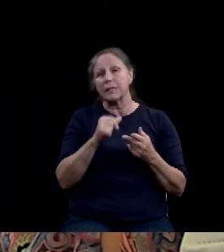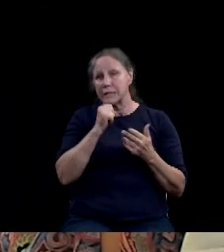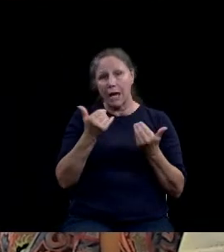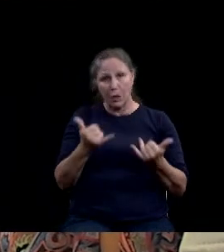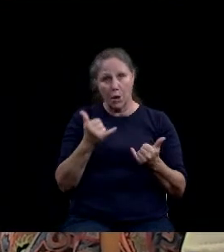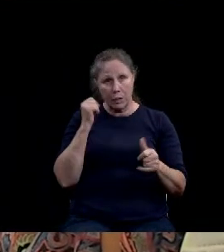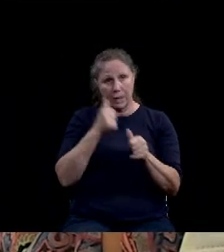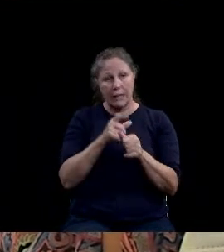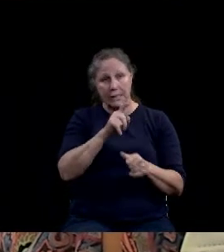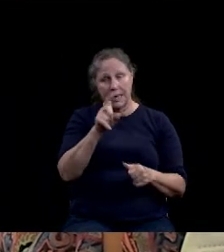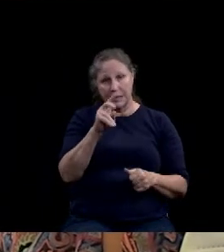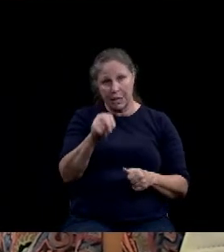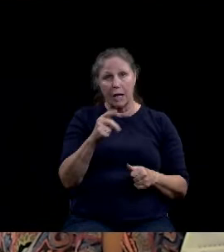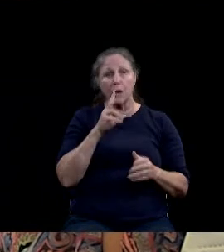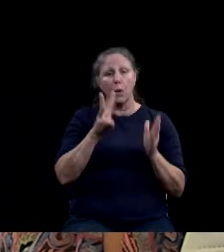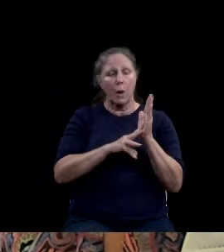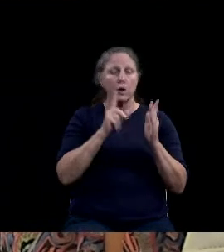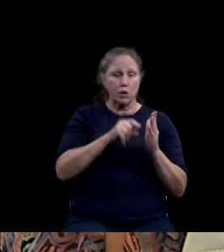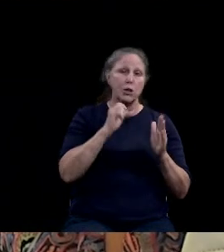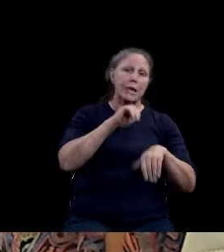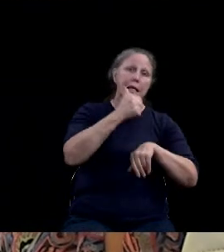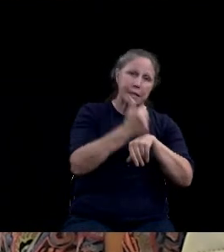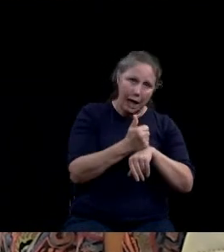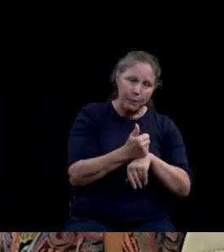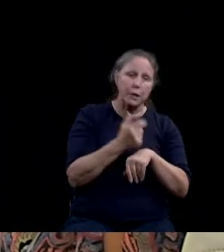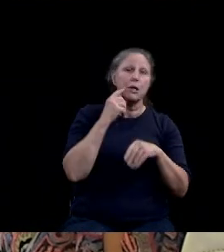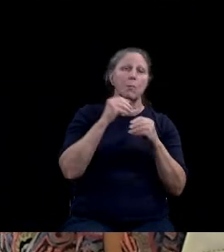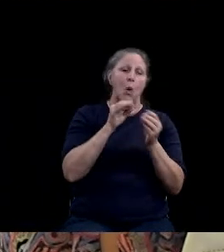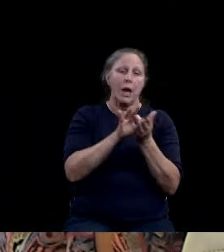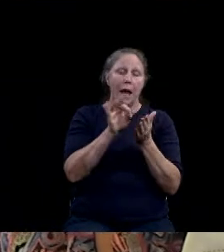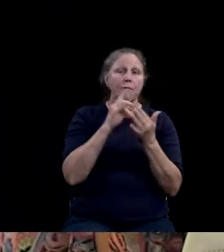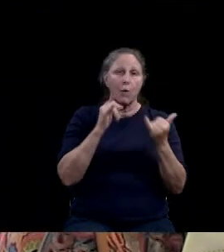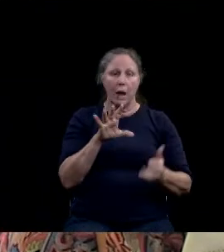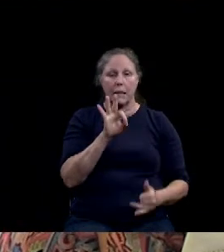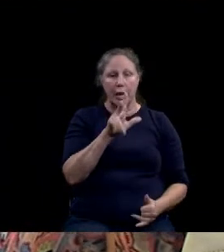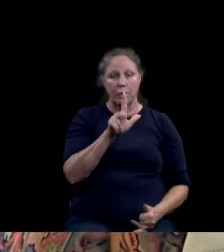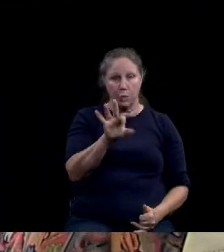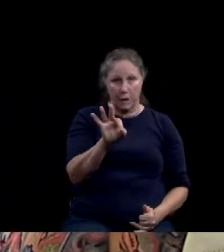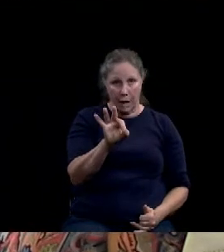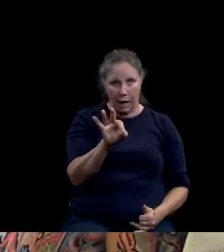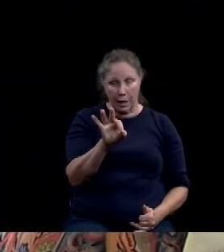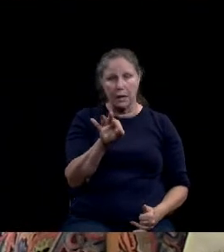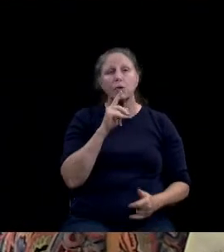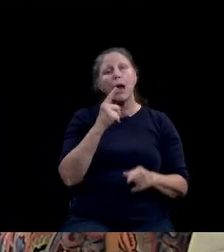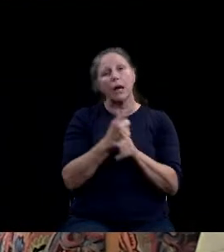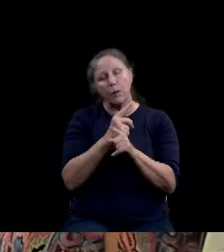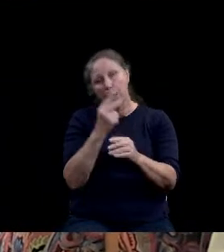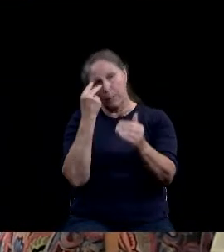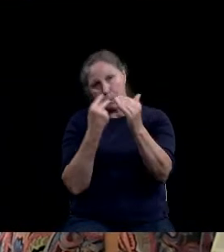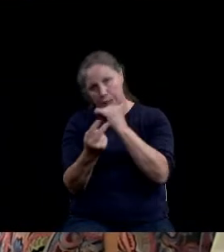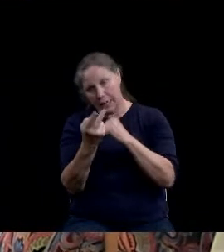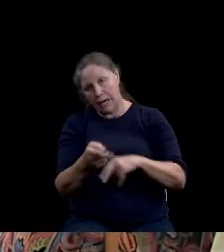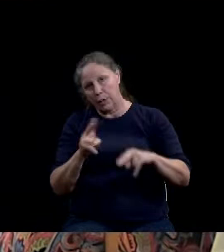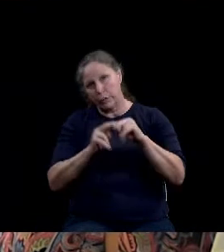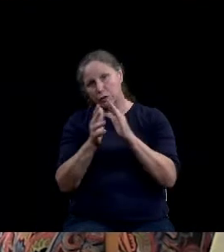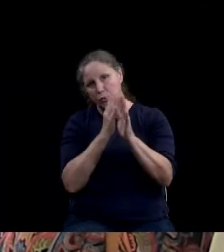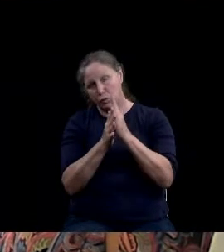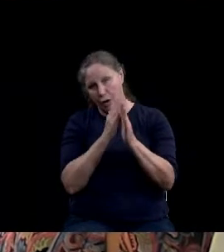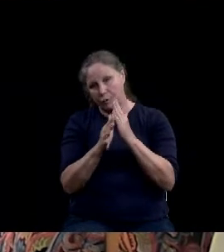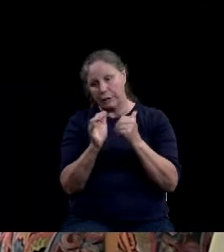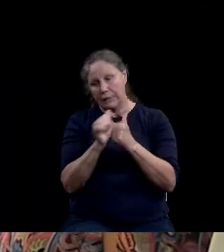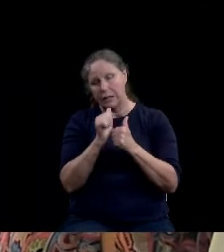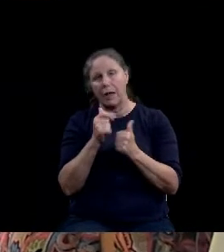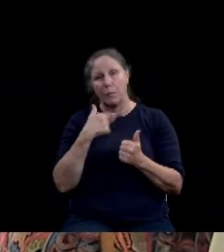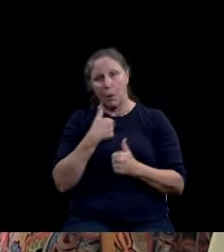current traffic counts for FM 939 to accurately predict the increased traffic hazards our businesses will face after the facility is completed.